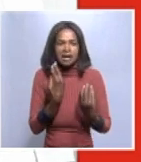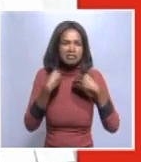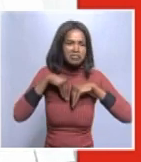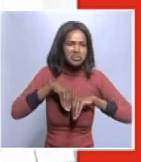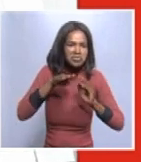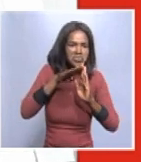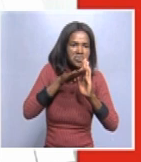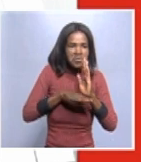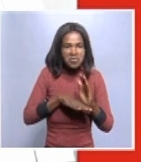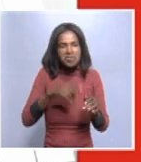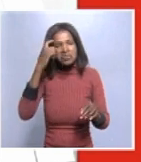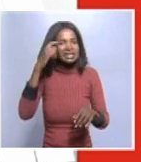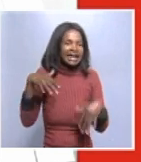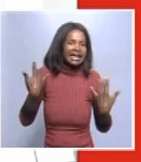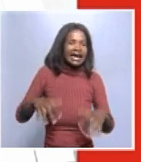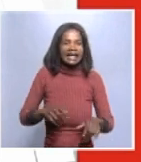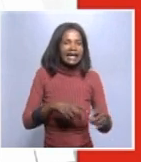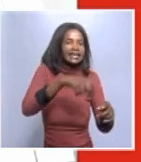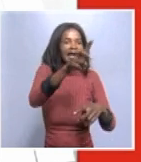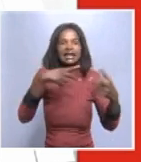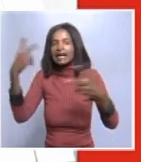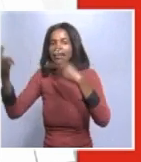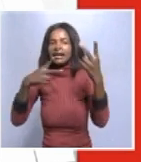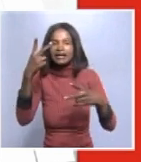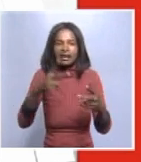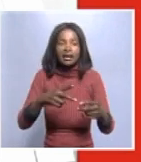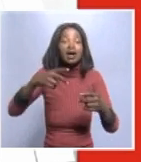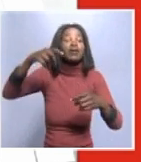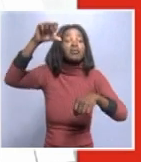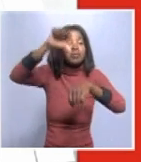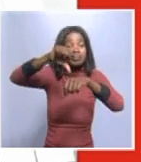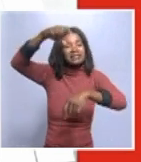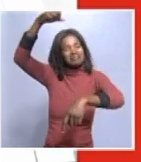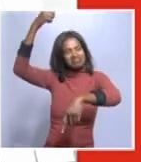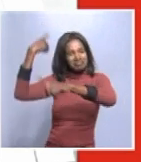for another wave. Thank you very much. Many thanks for that update.